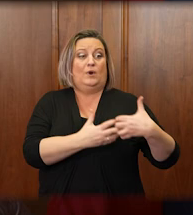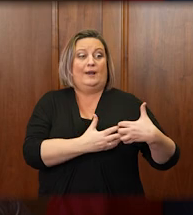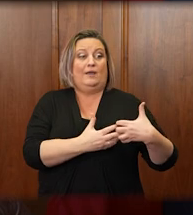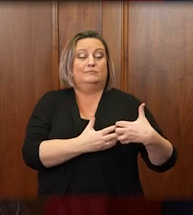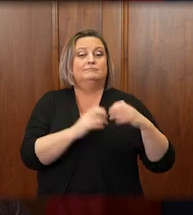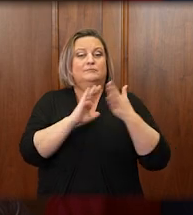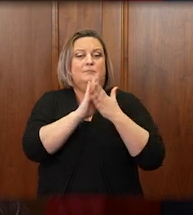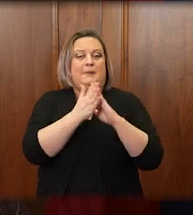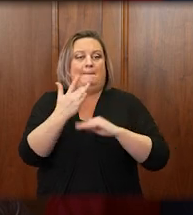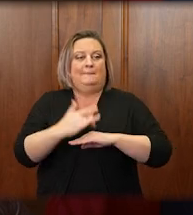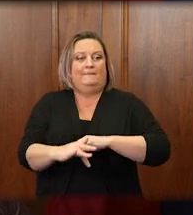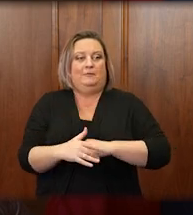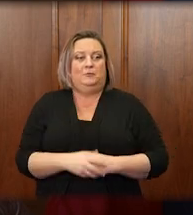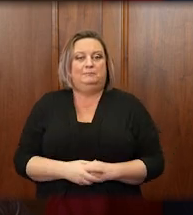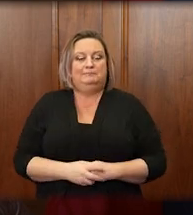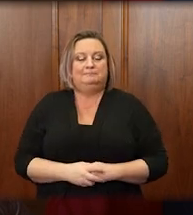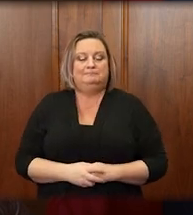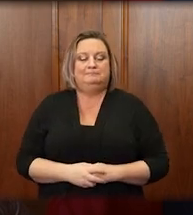make that available.